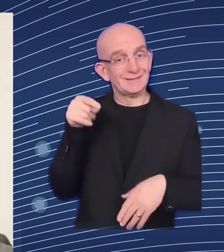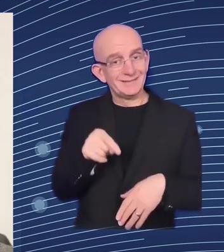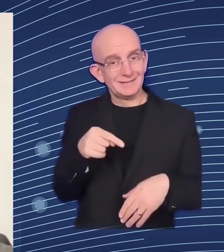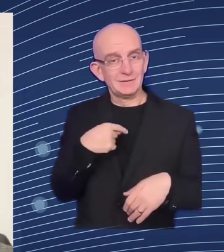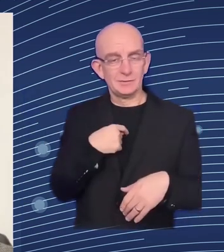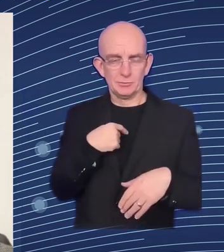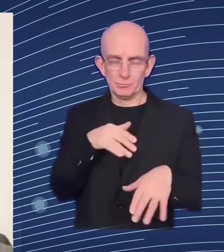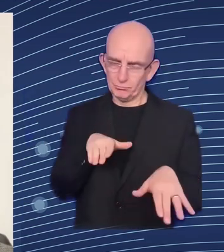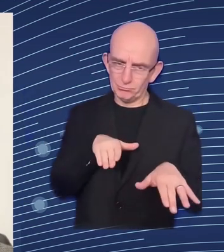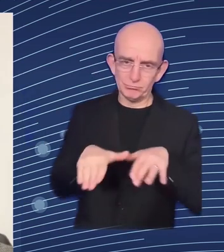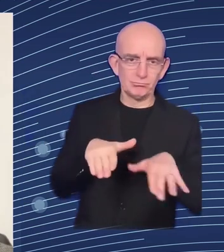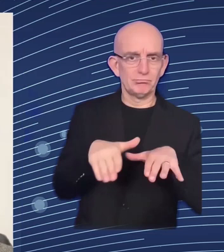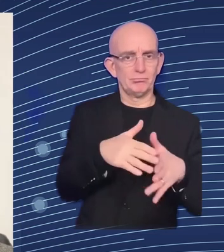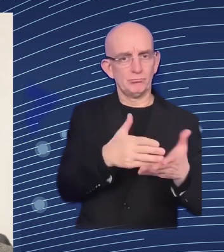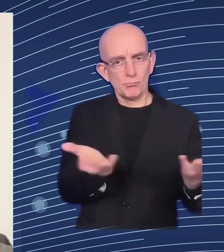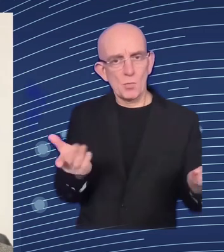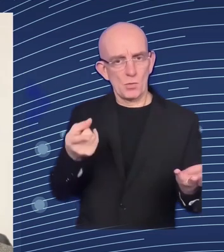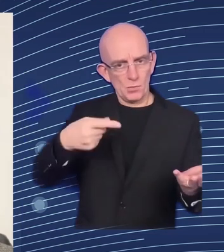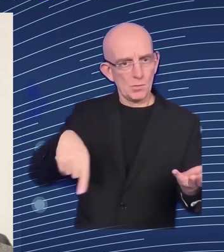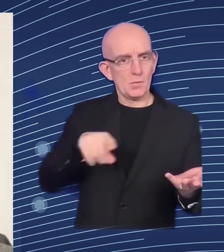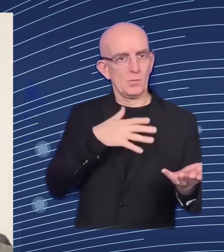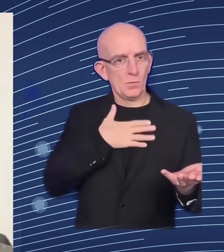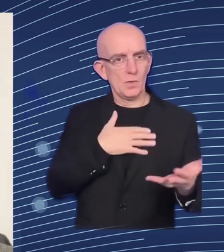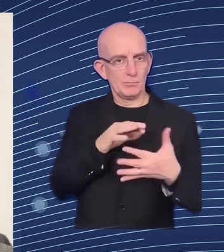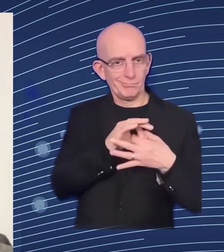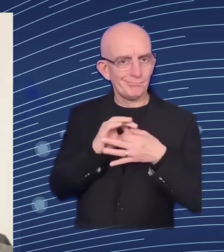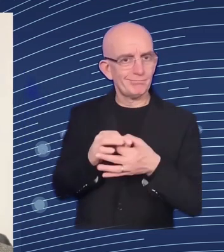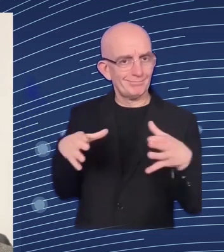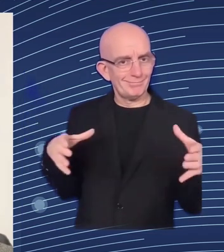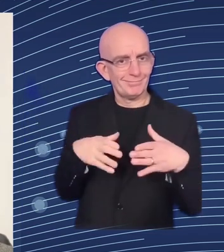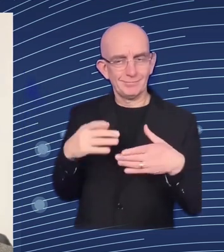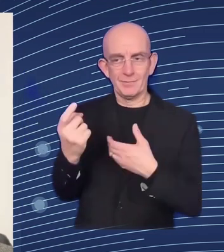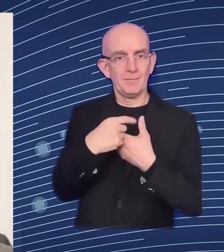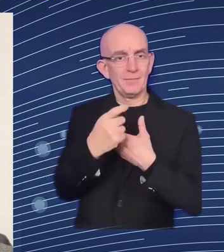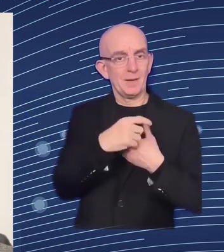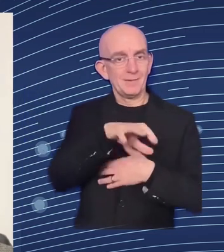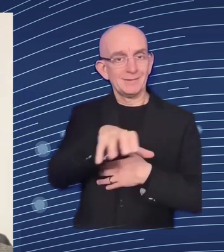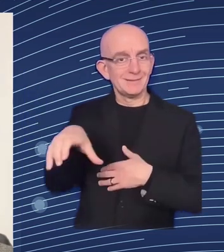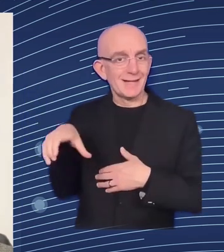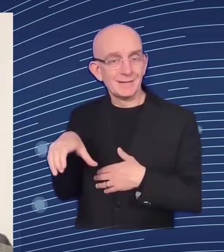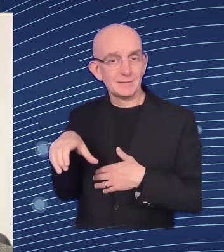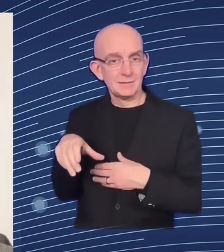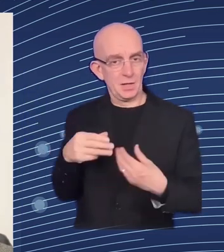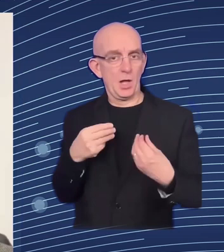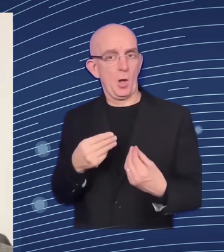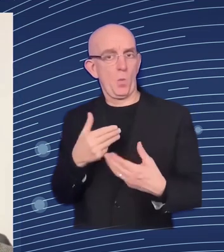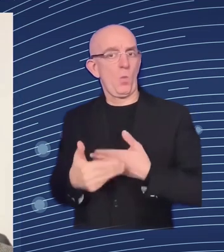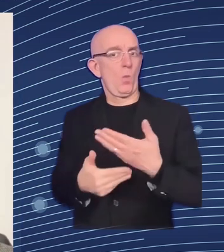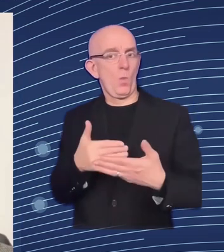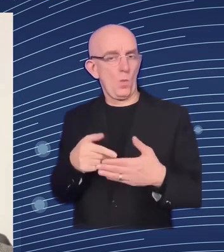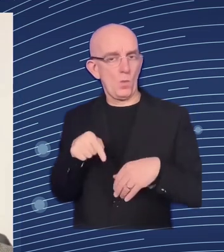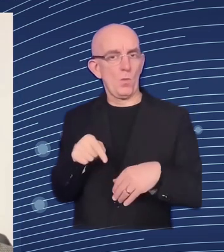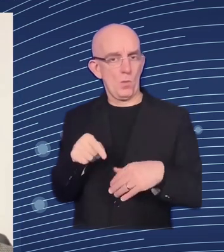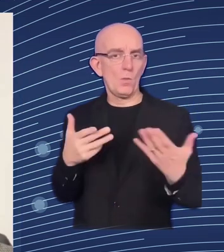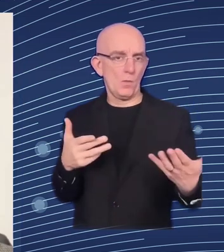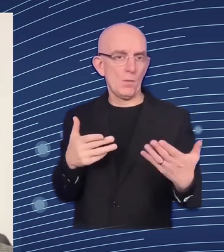states to to see how we can first the health part but then also the part of reintegration of this persons